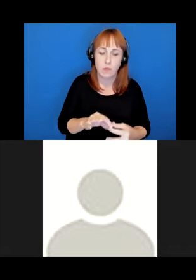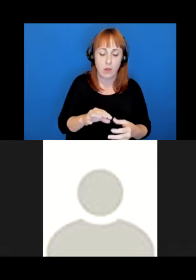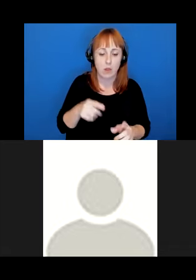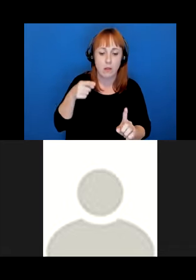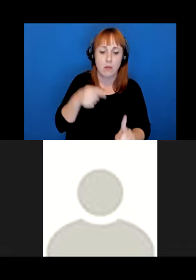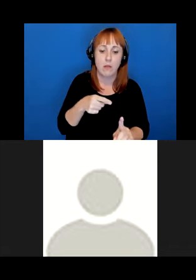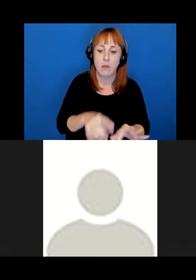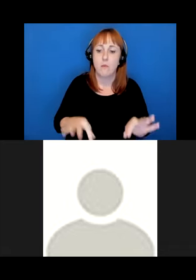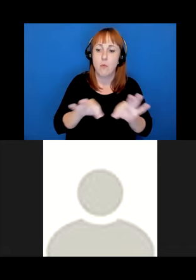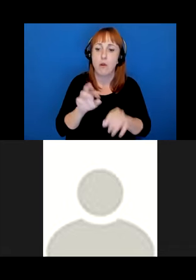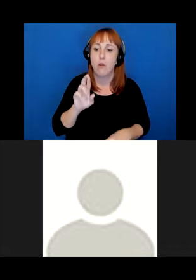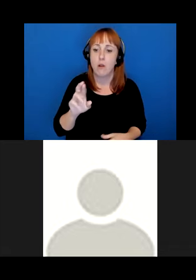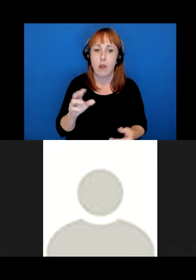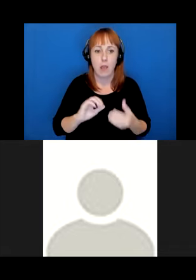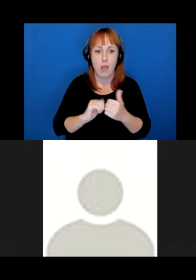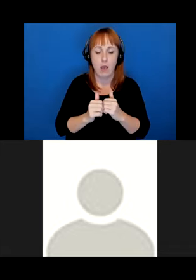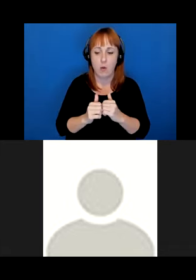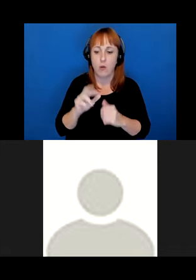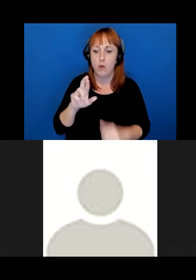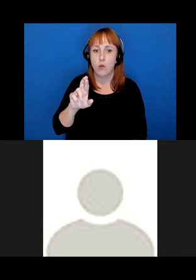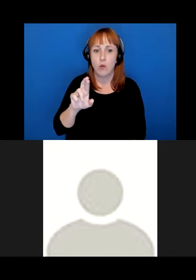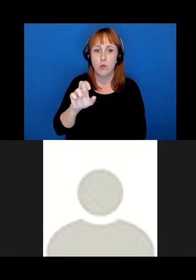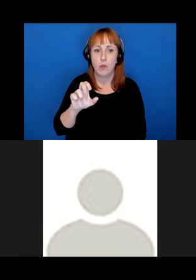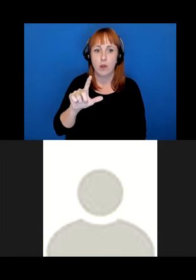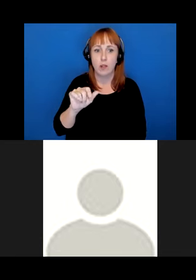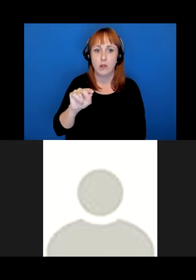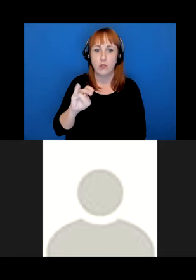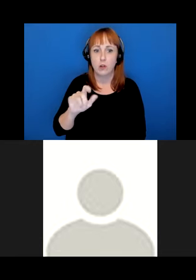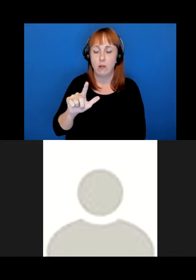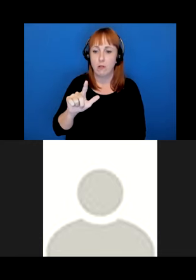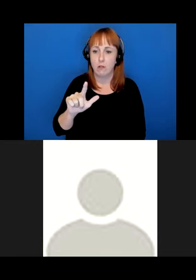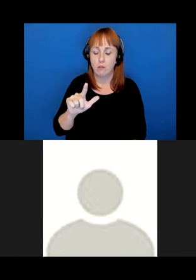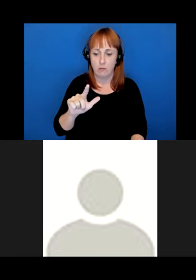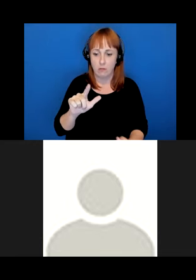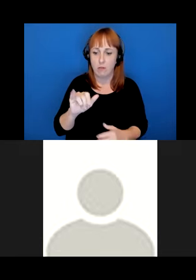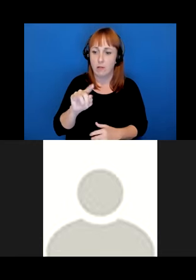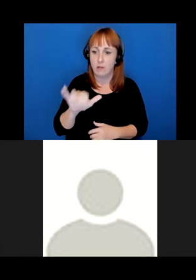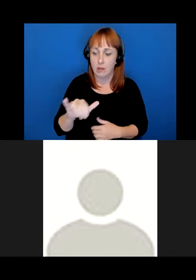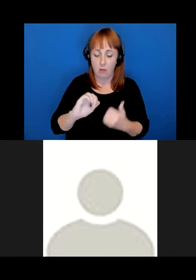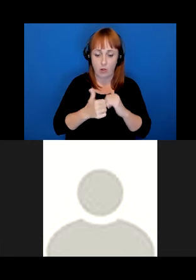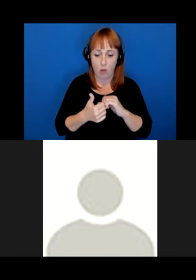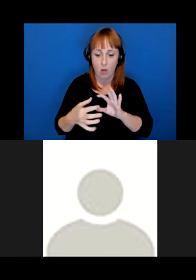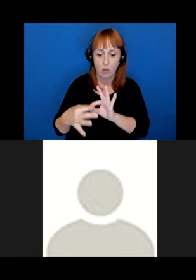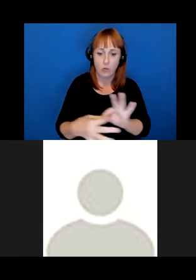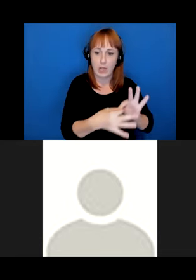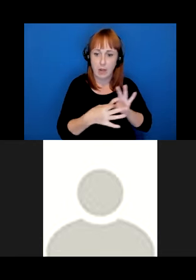which is relationality. The notion that everything is related and by extension interdependent.